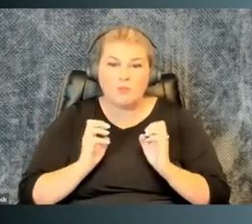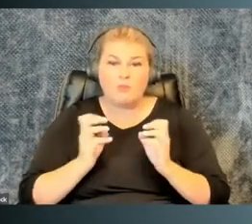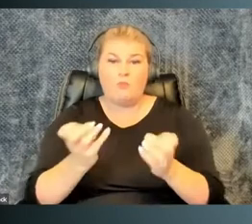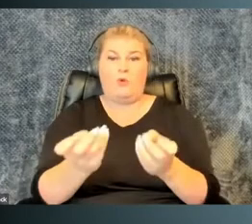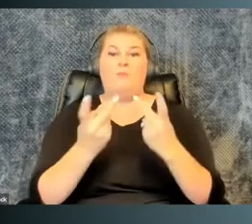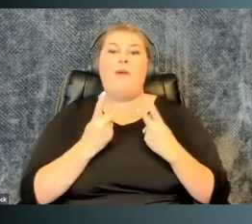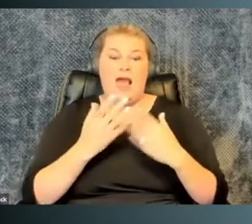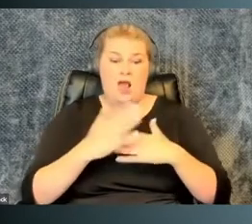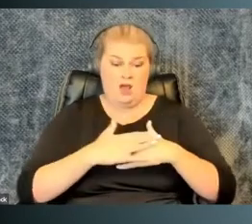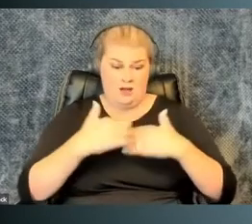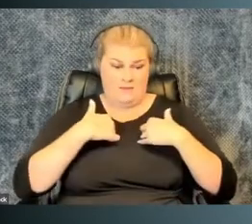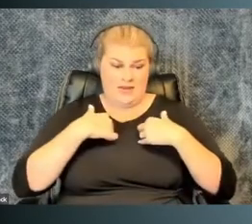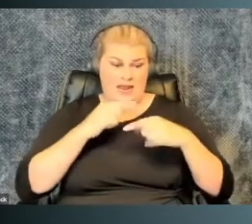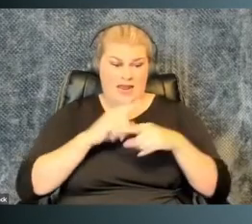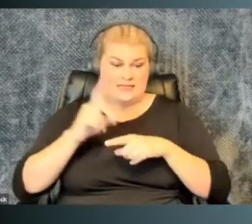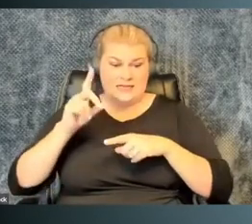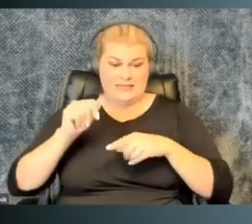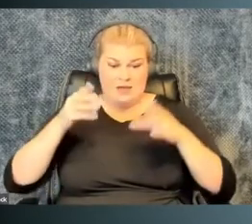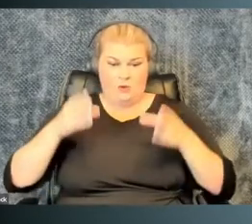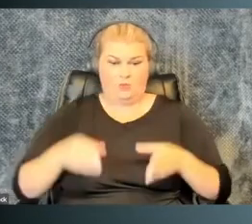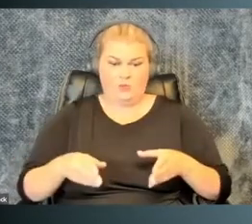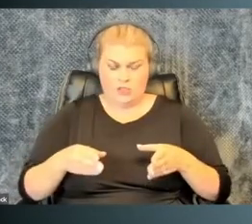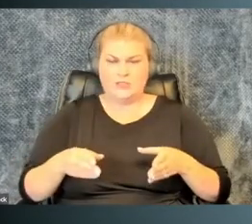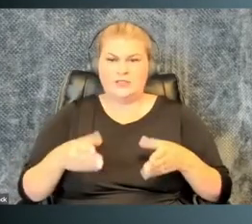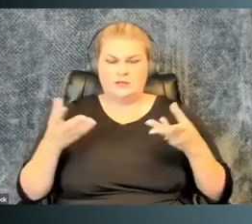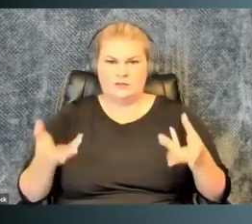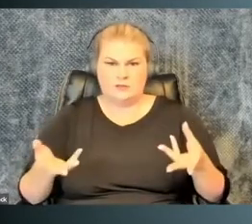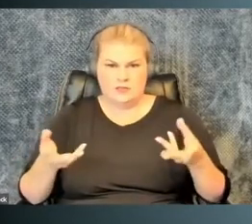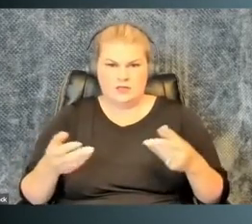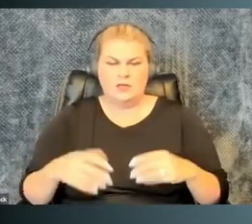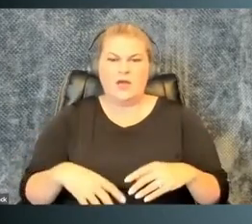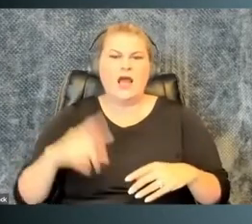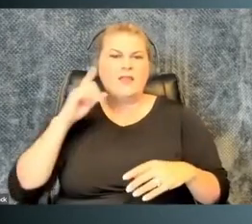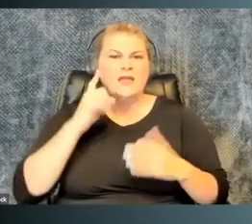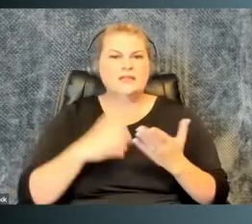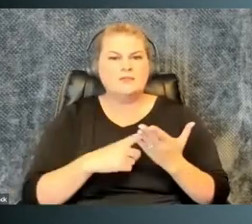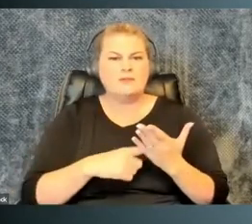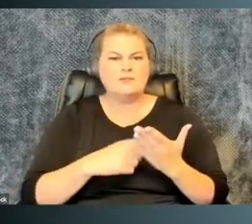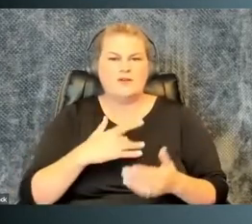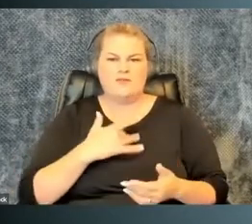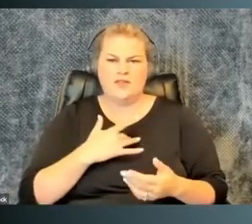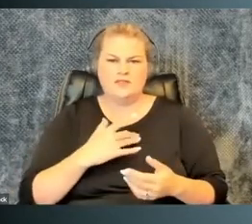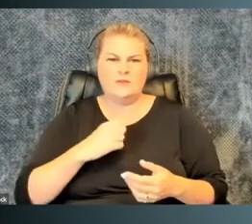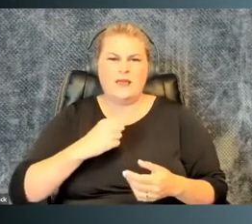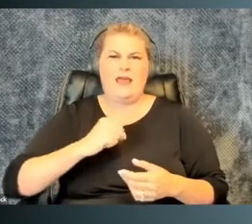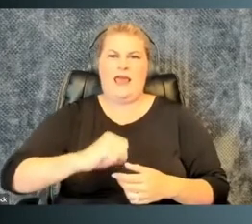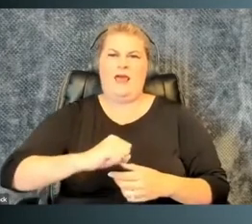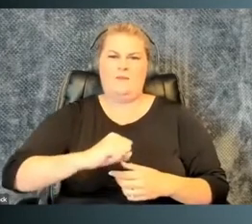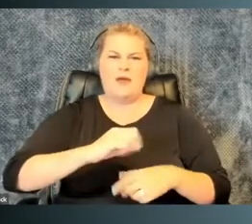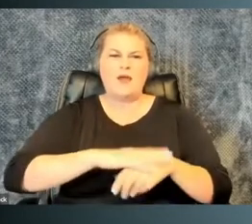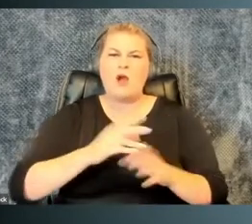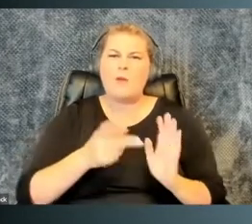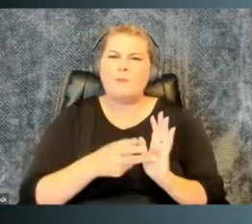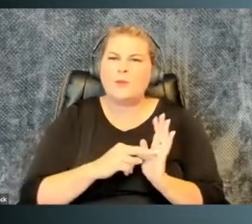of inclusion foisted back onto them as disabled people. I think sometimes about how it can feel to be held back on